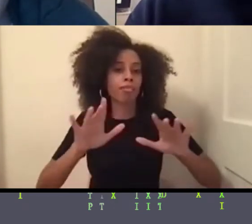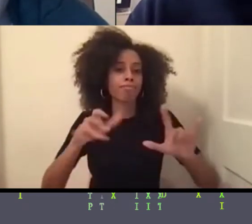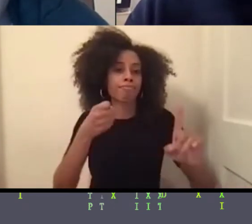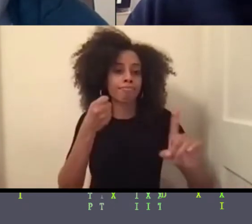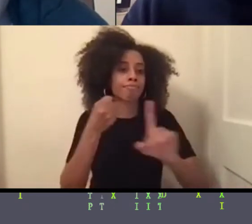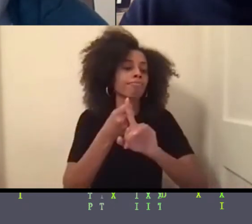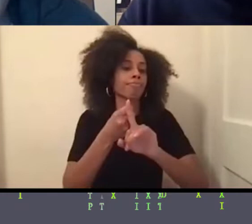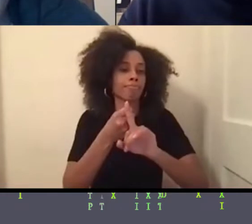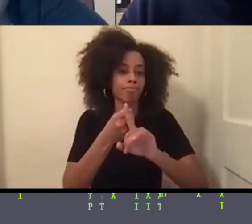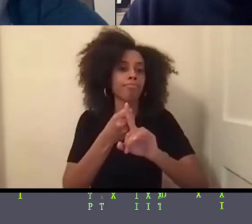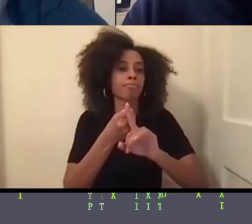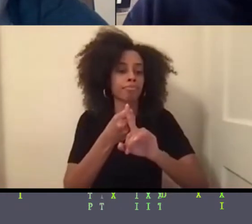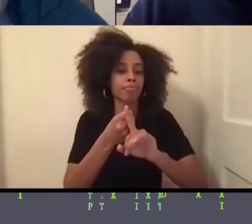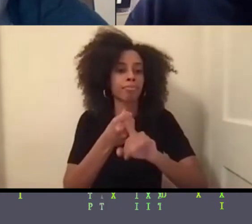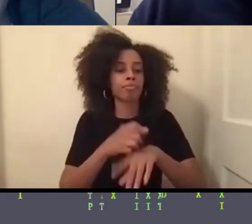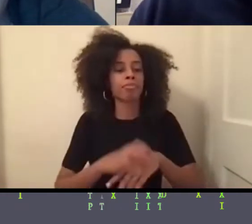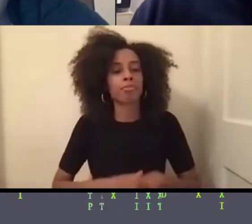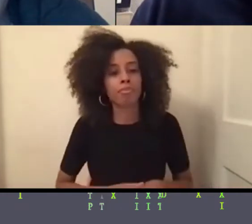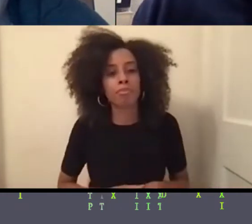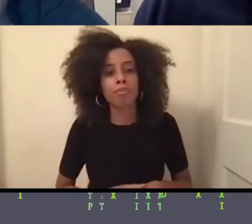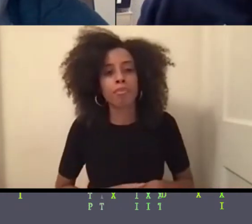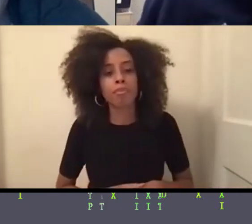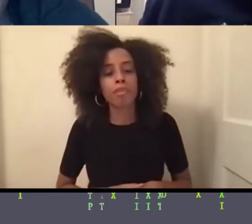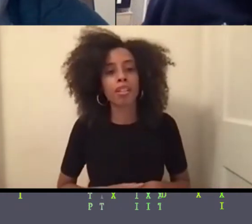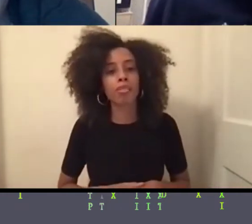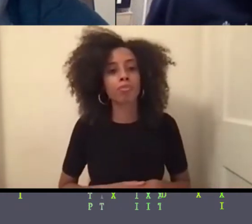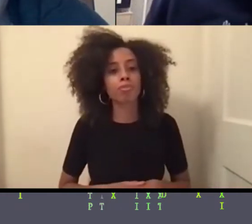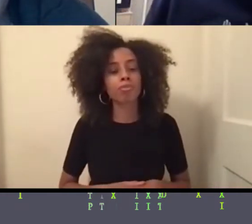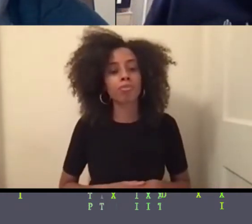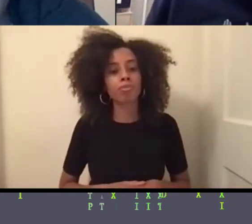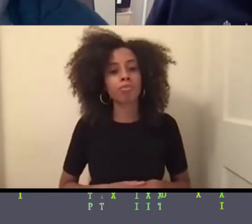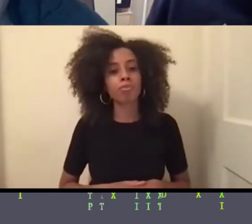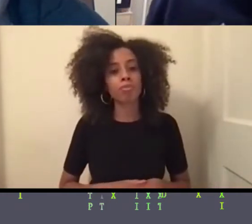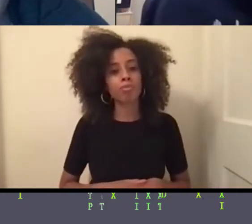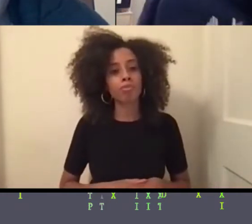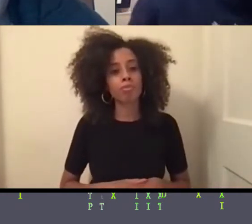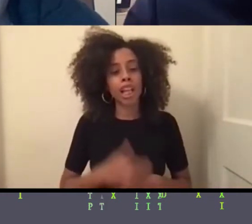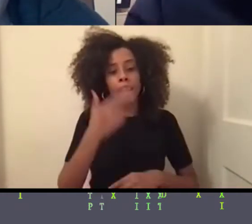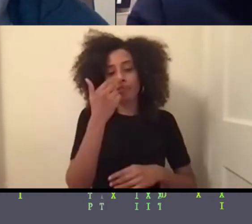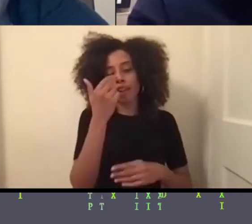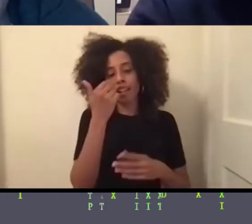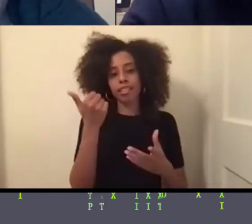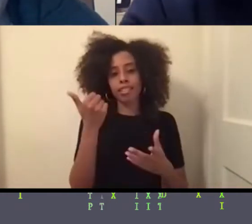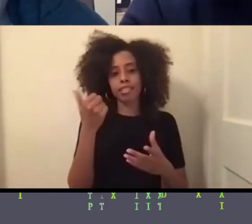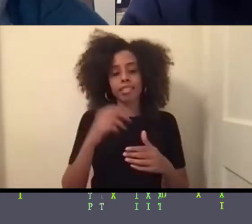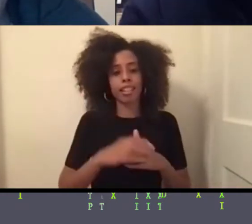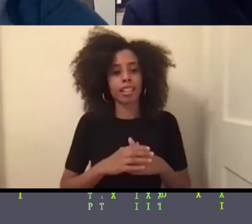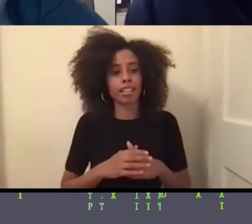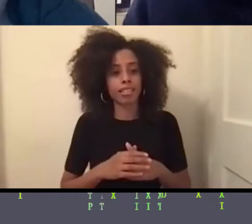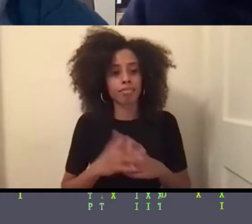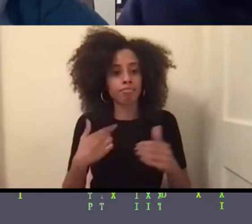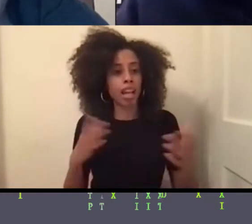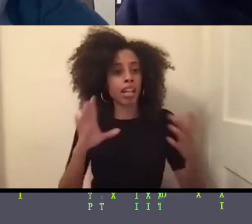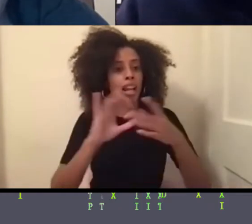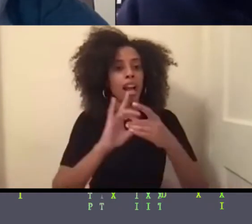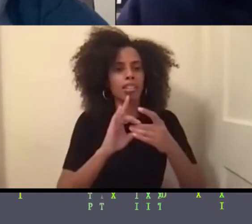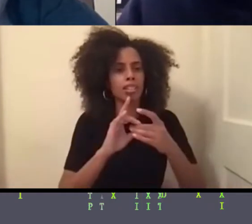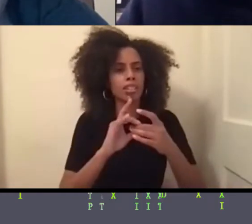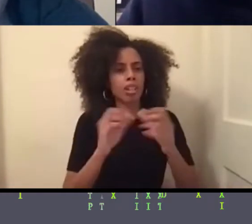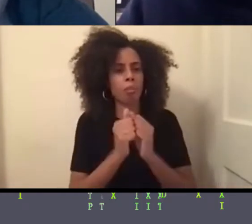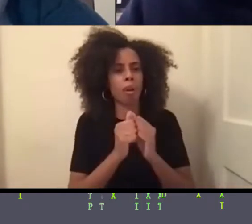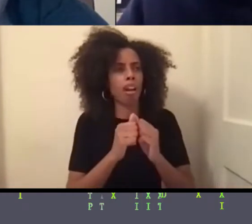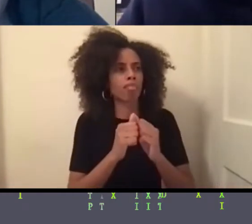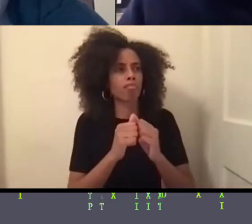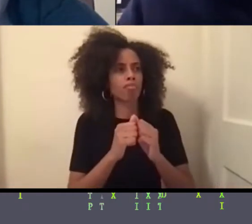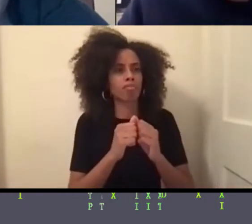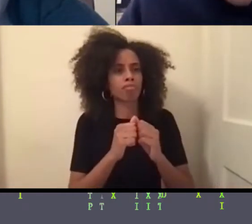And so funny enough, so I kind of got linked up with a bunch of black folks who